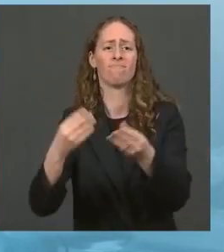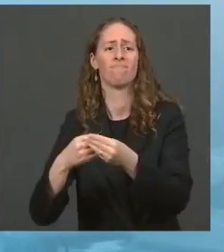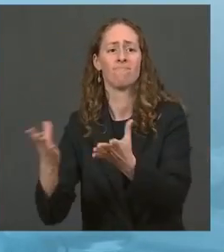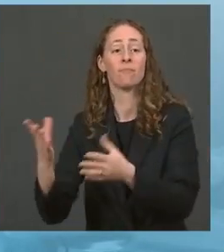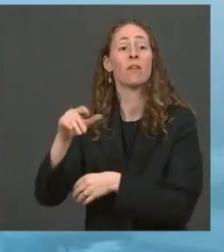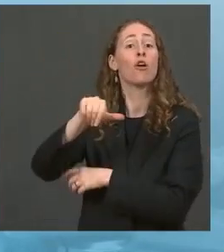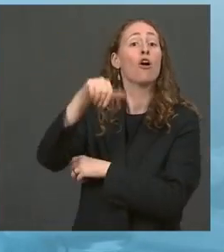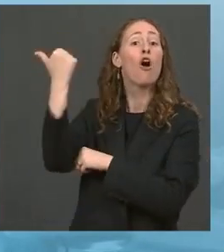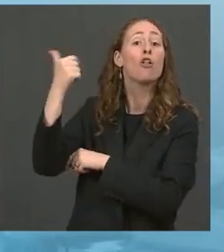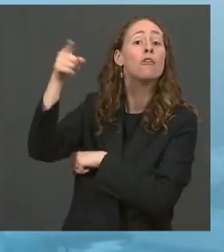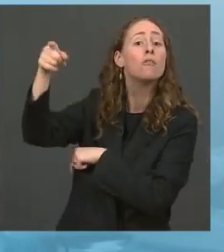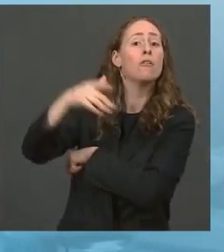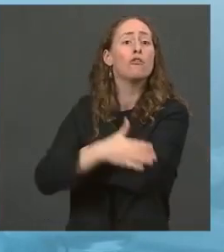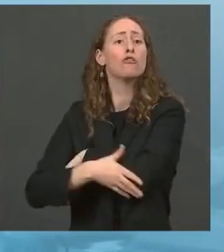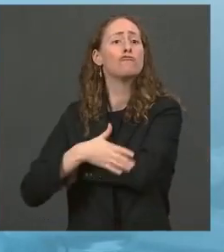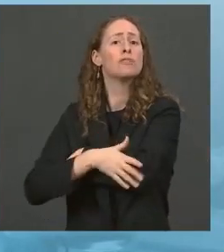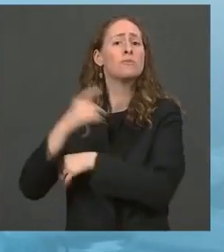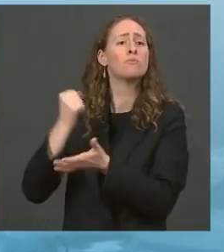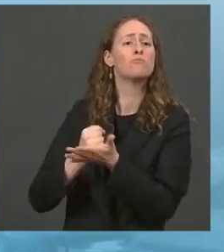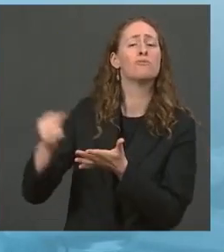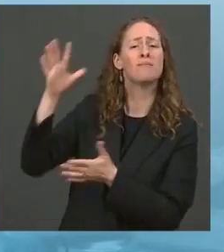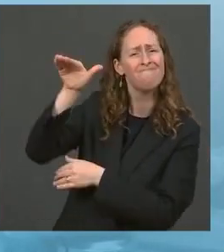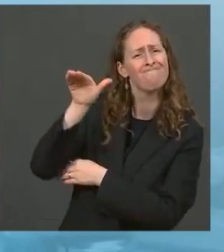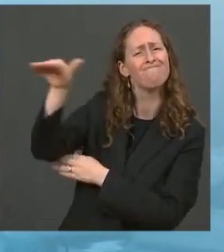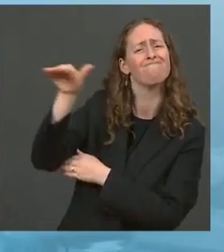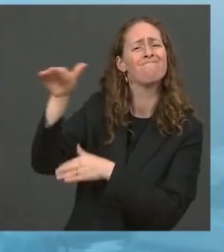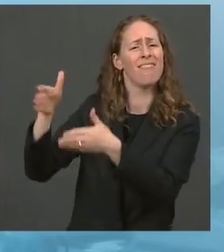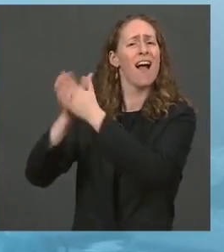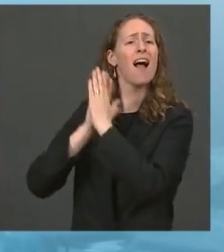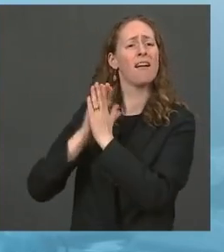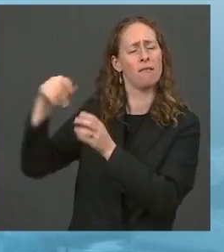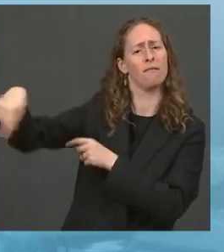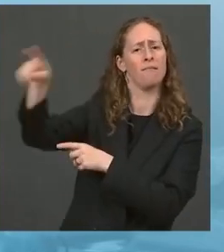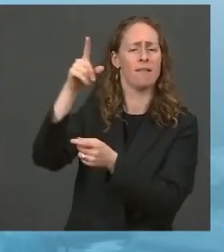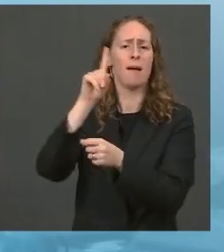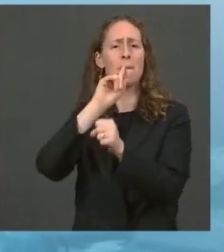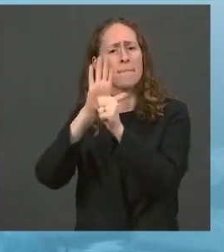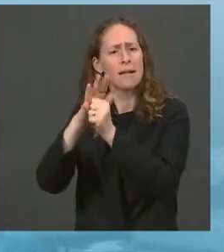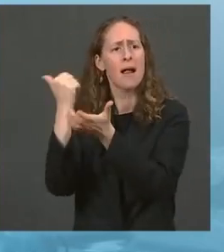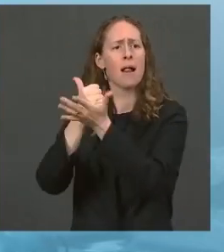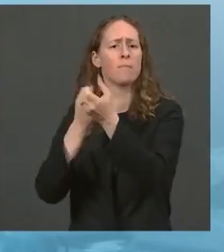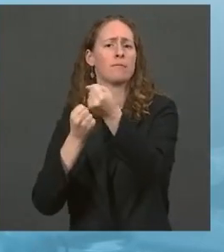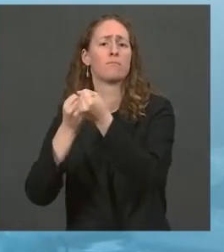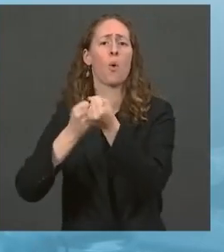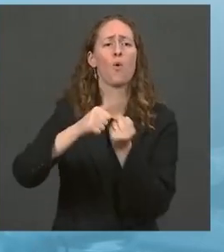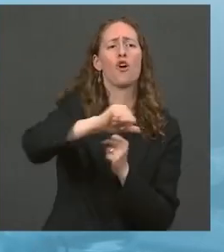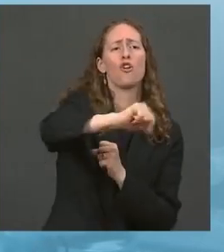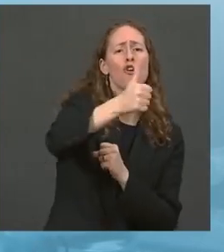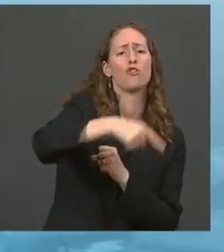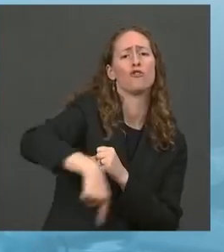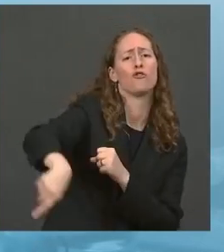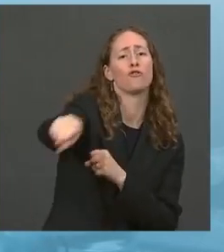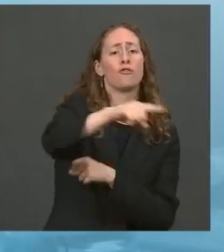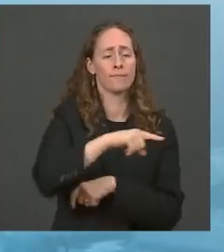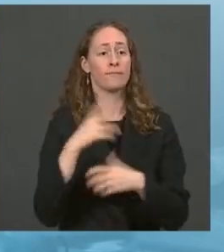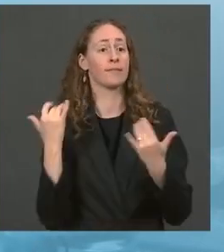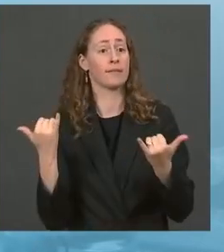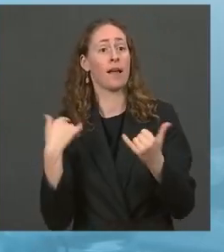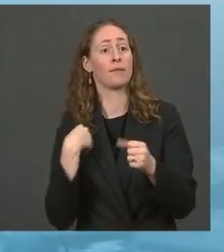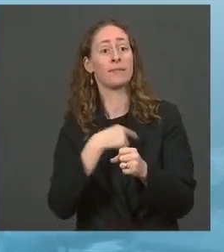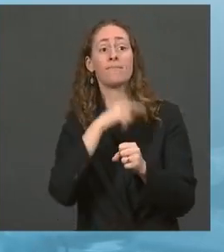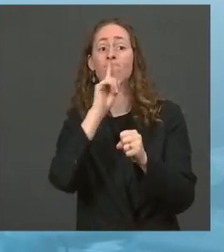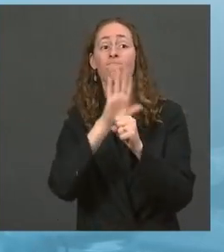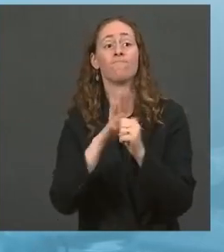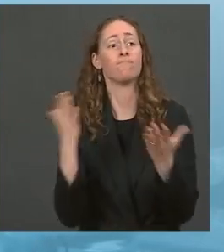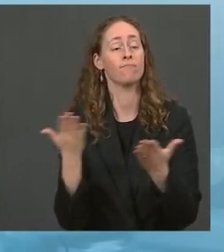on their own ambitious vaccine donations and pledges. That's why today we're launching the EU-U.S.